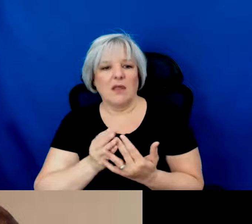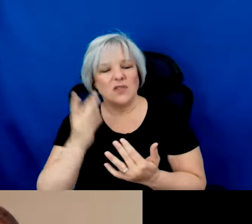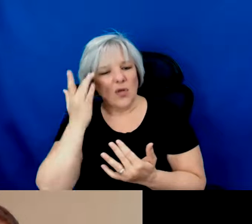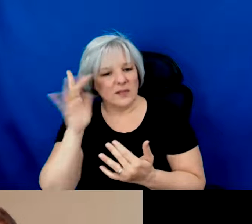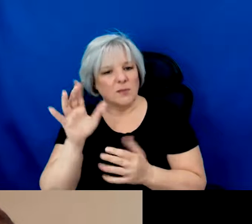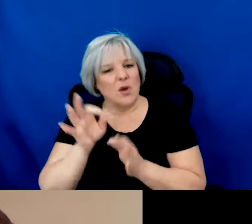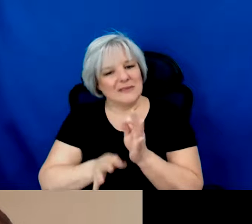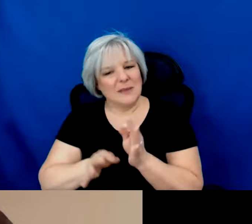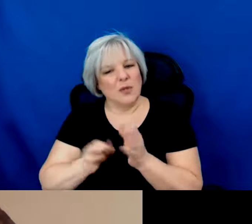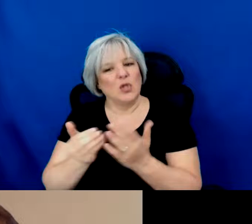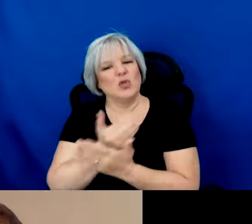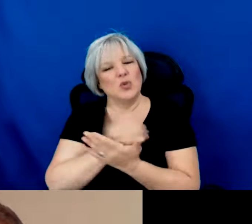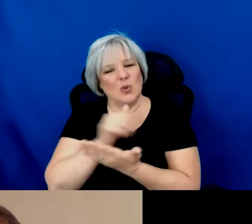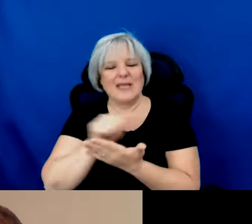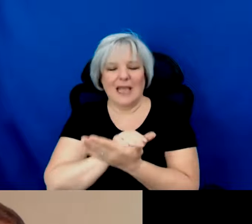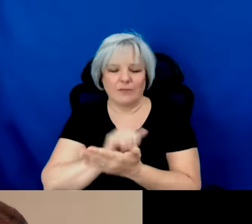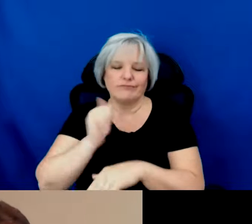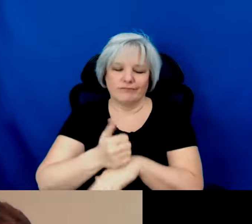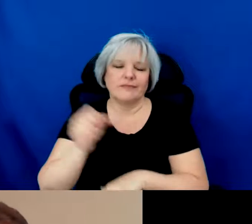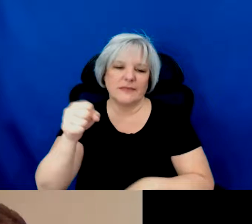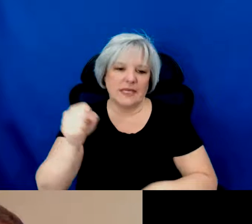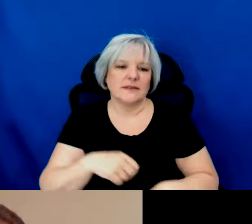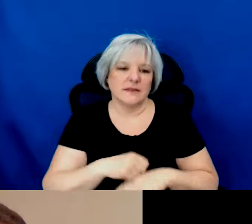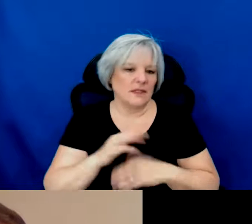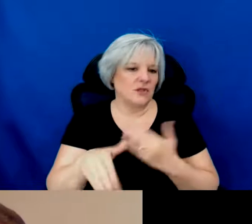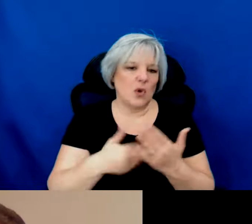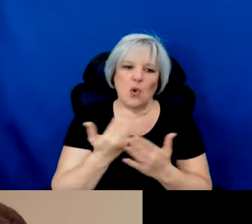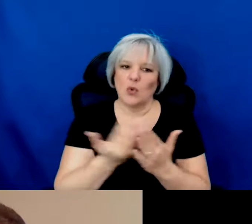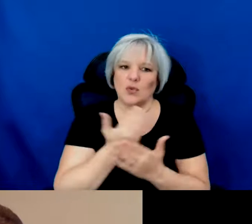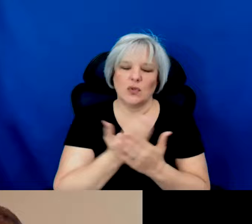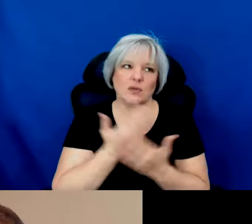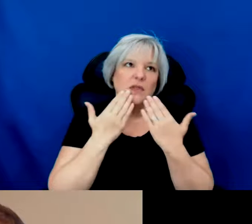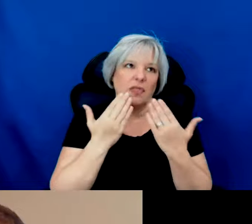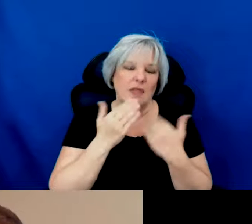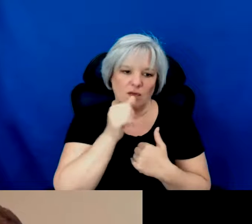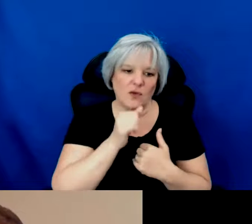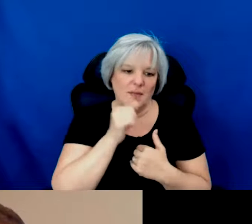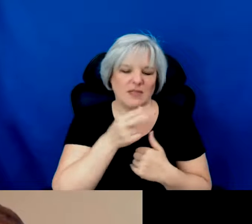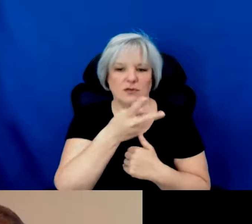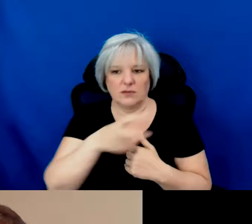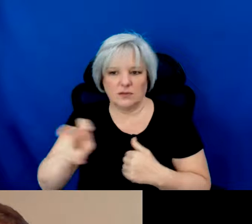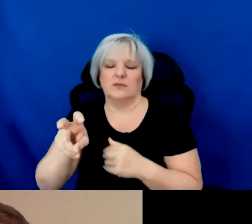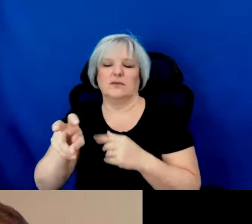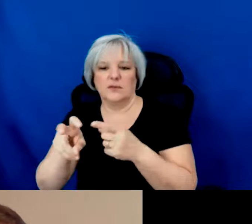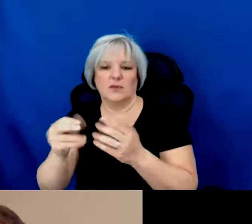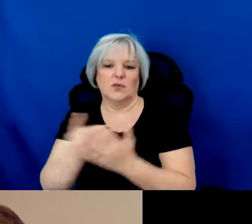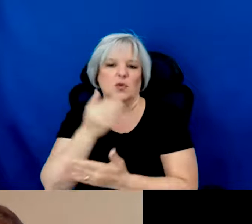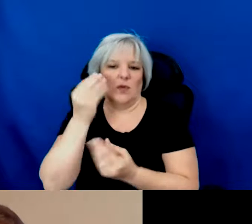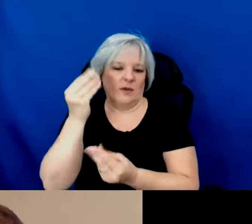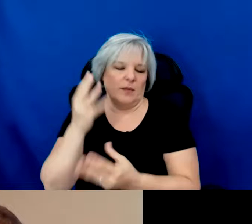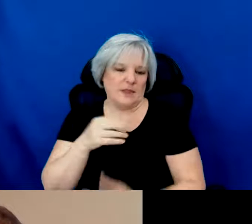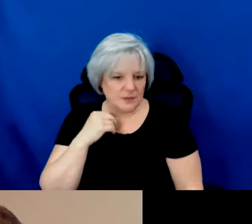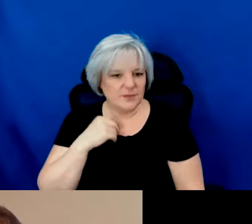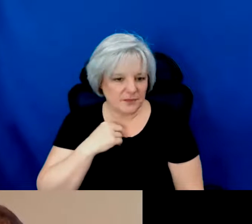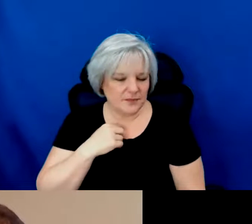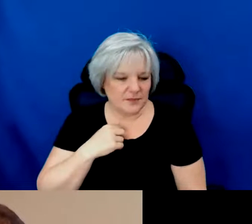.com website in the past. So, it is a whole new system, and we thank you for your patience there, um, getting yourself